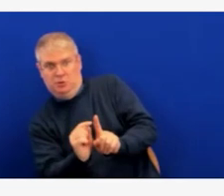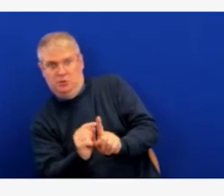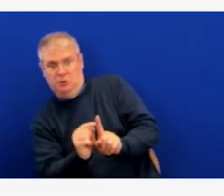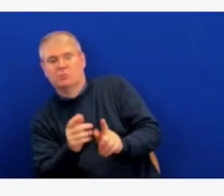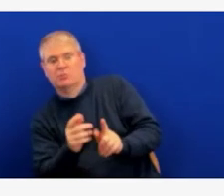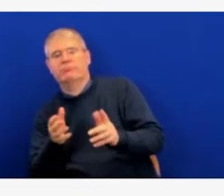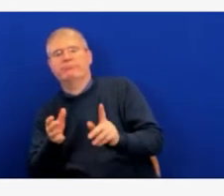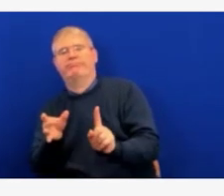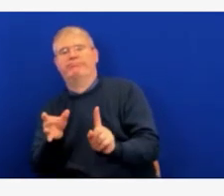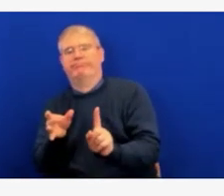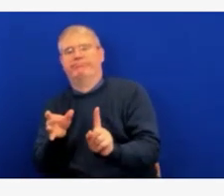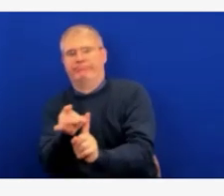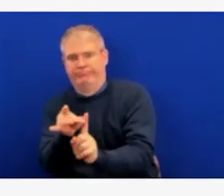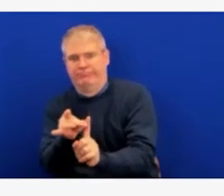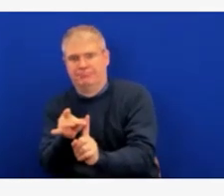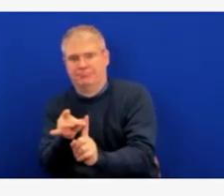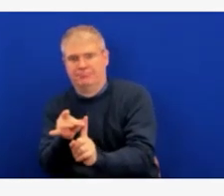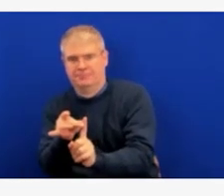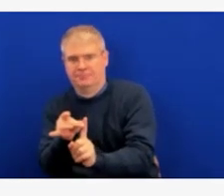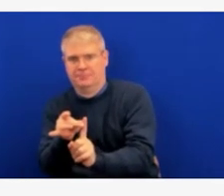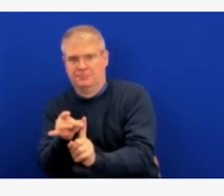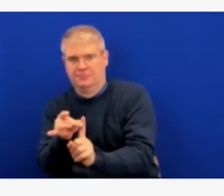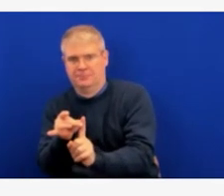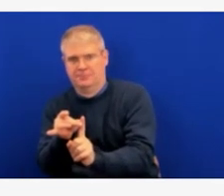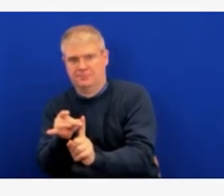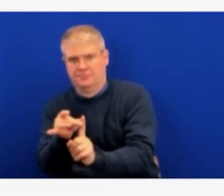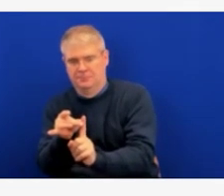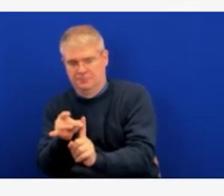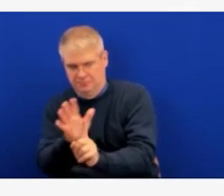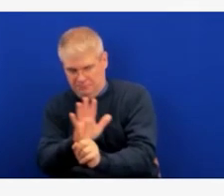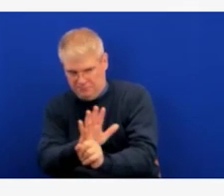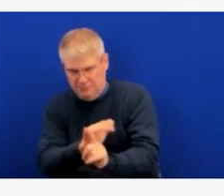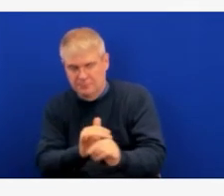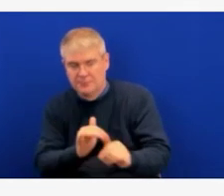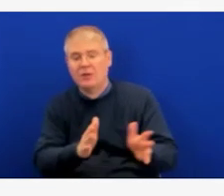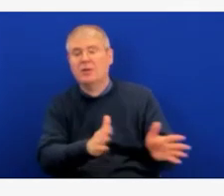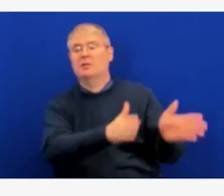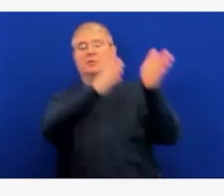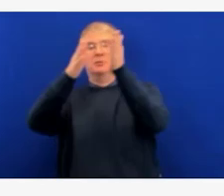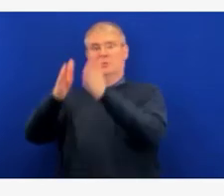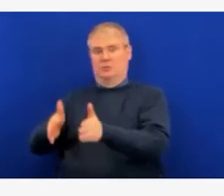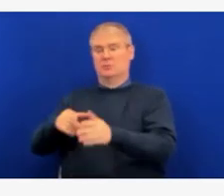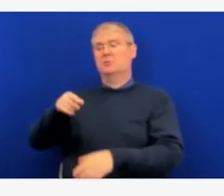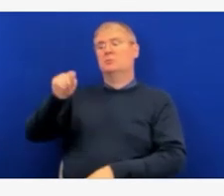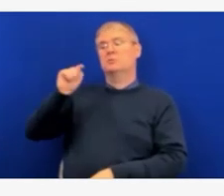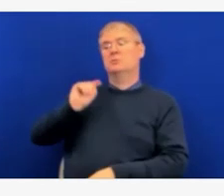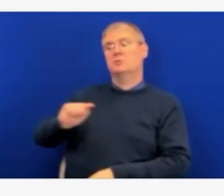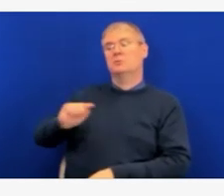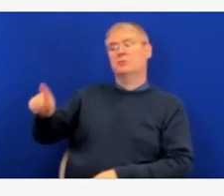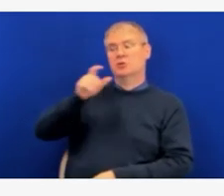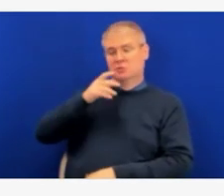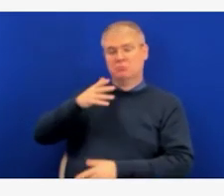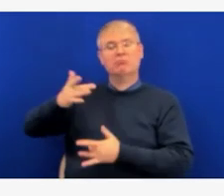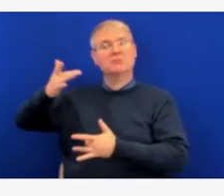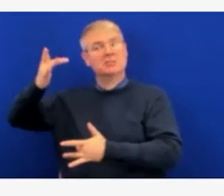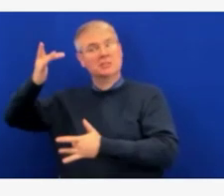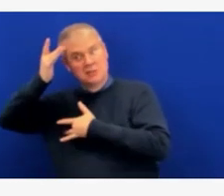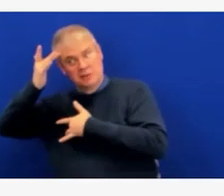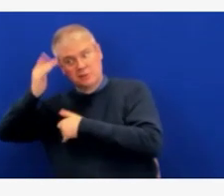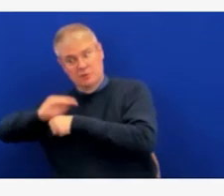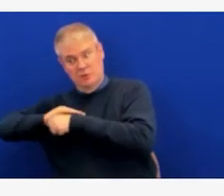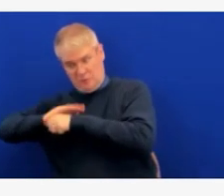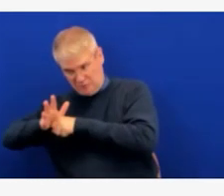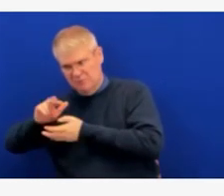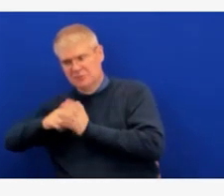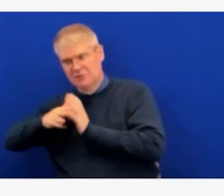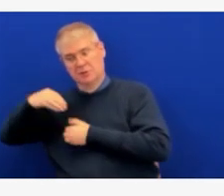that indicated that actually, if you get vaccinated, you get better protection against hospitalization and